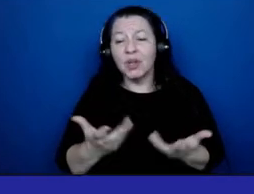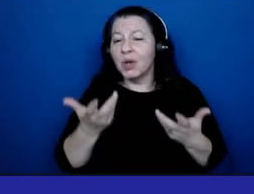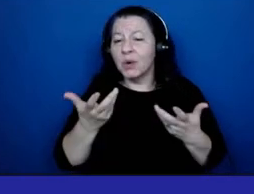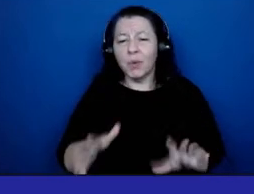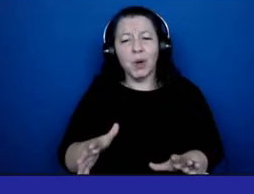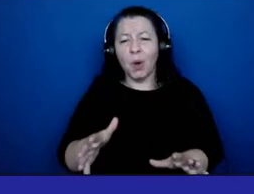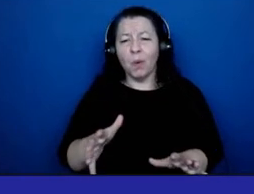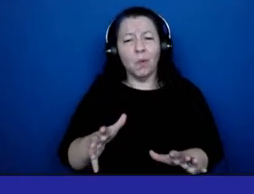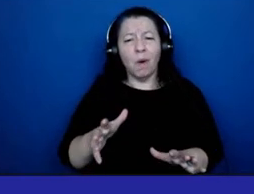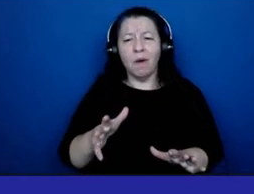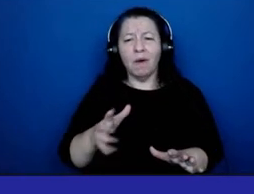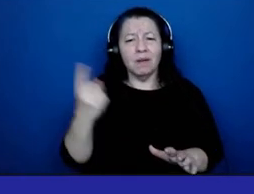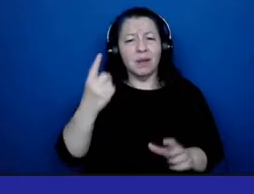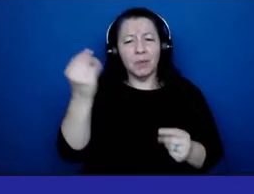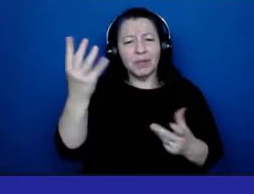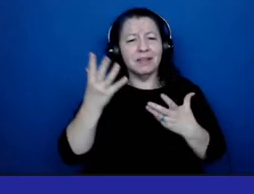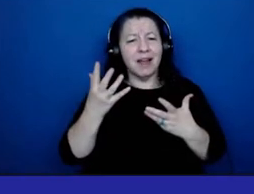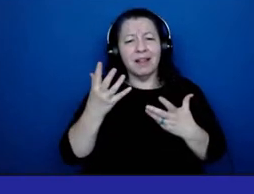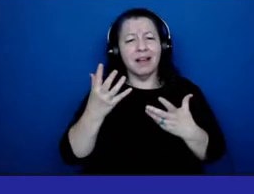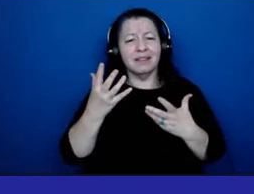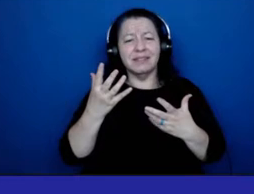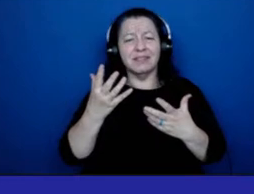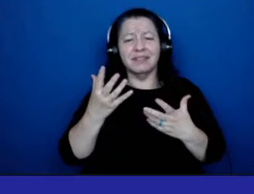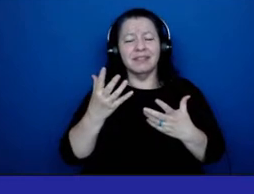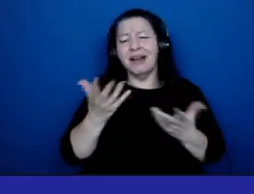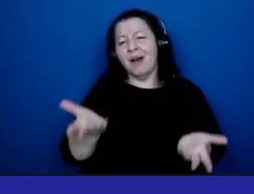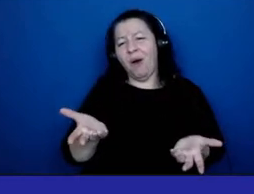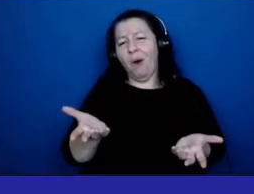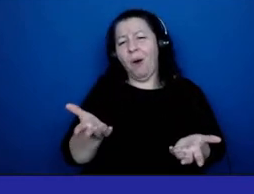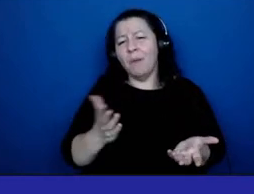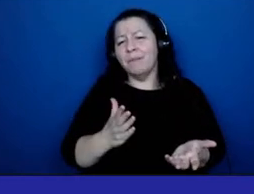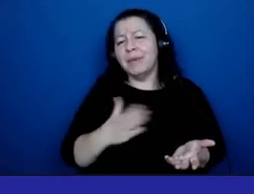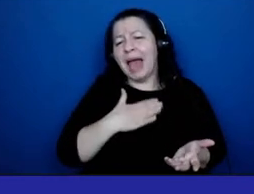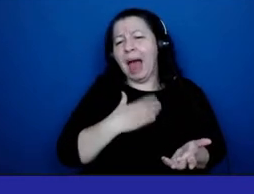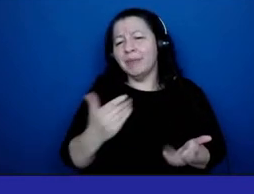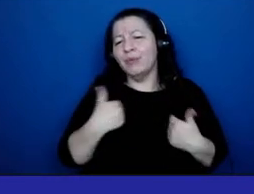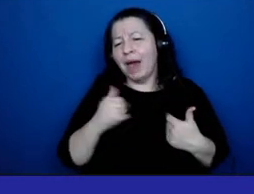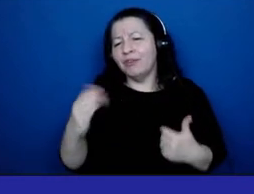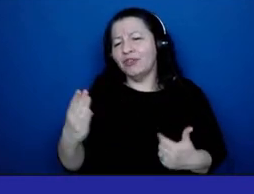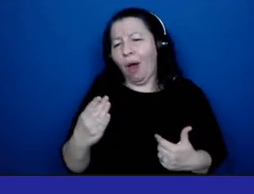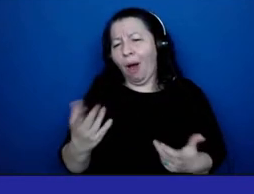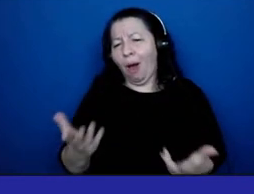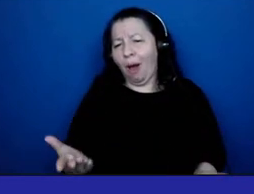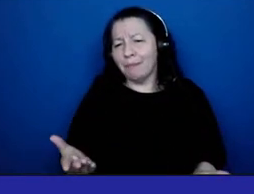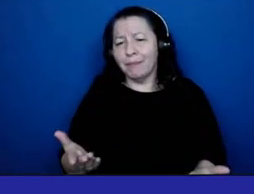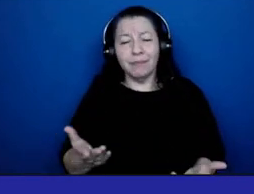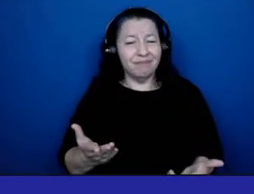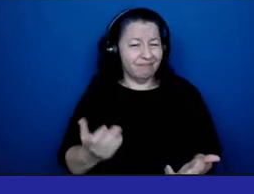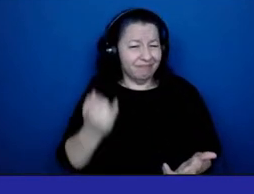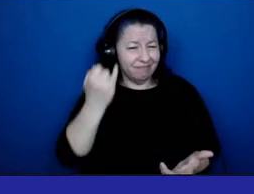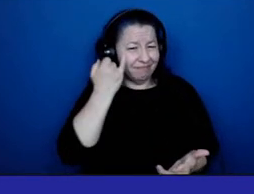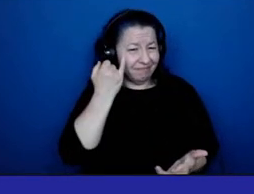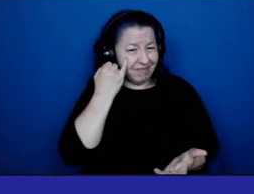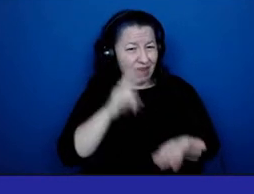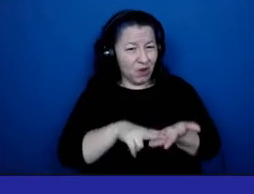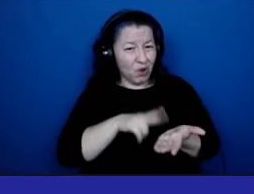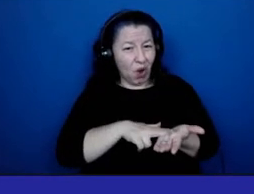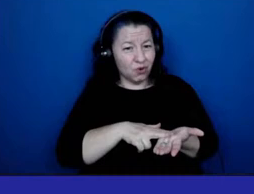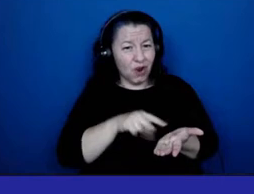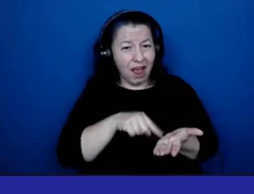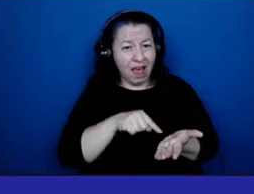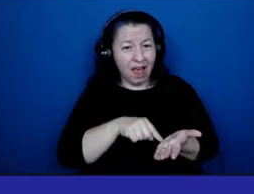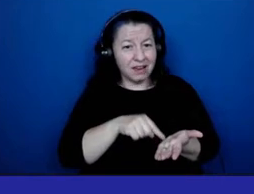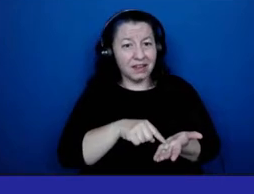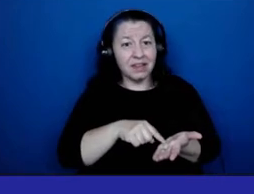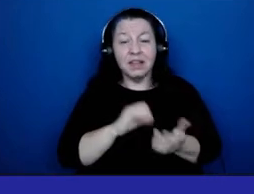that, be appreciative that you have a job. If there's a contract, there's no reason